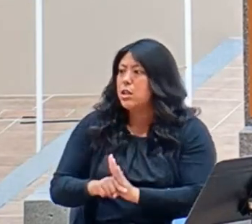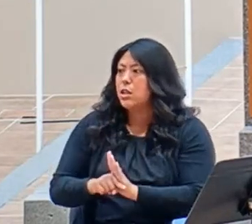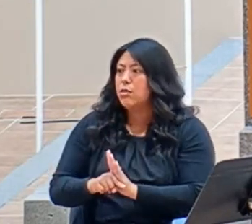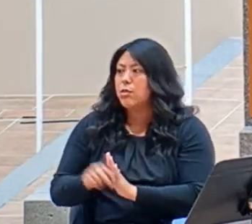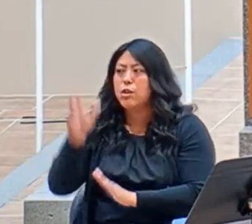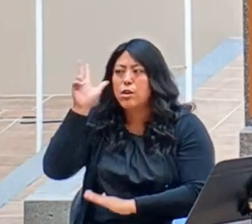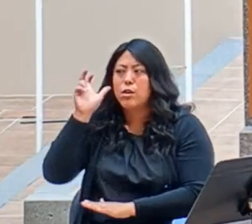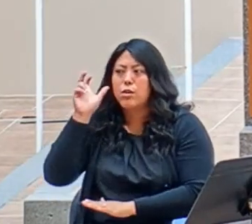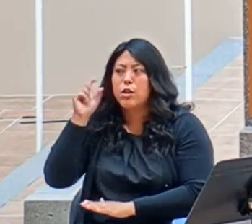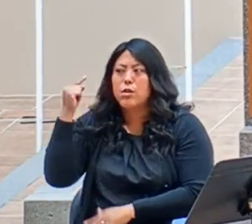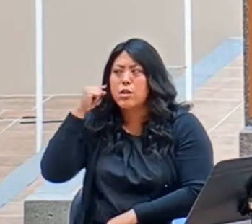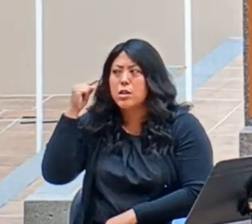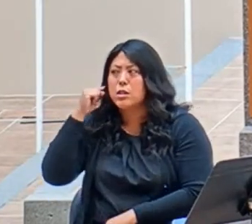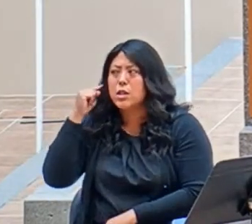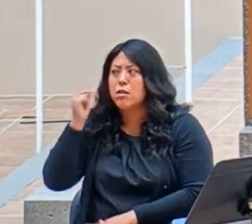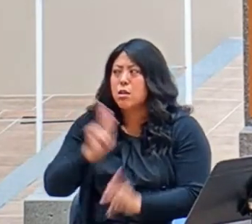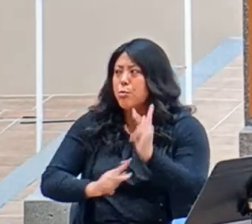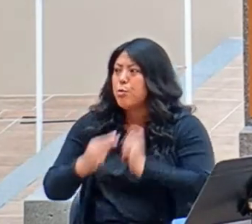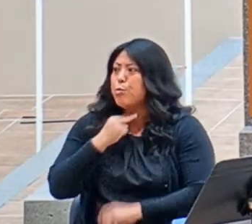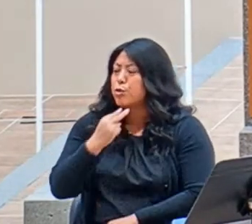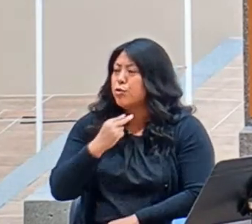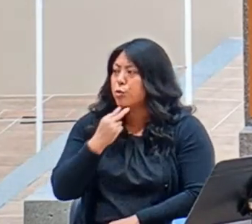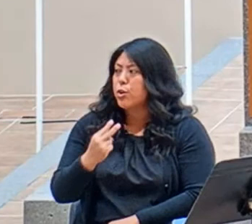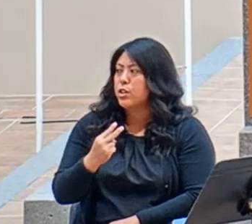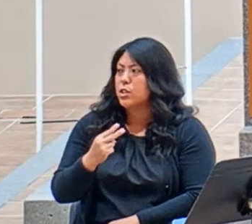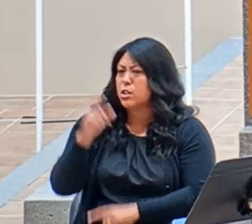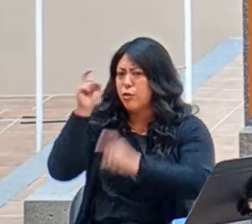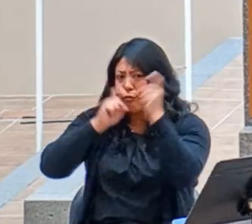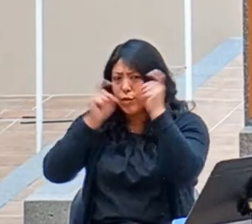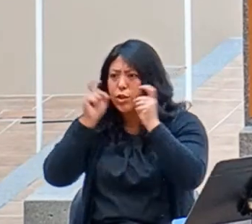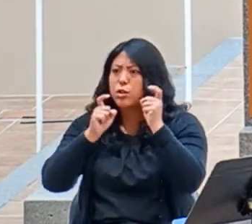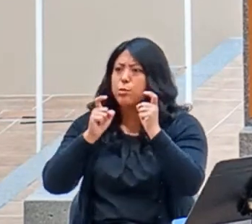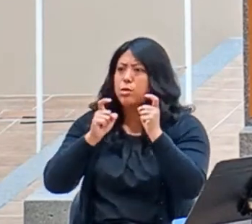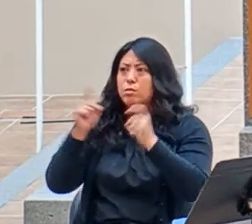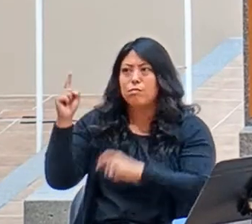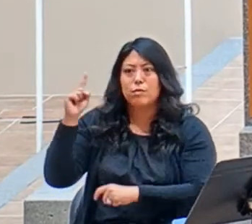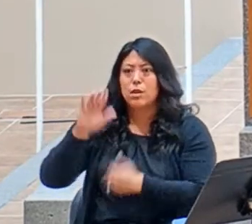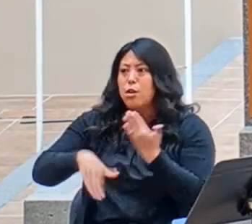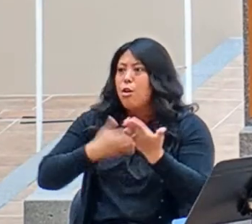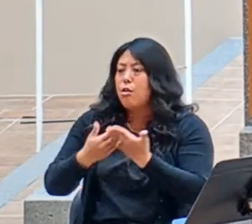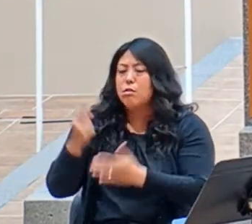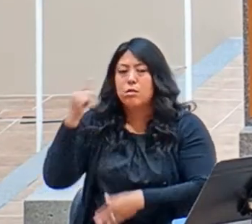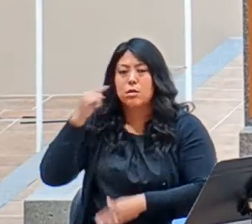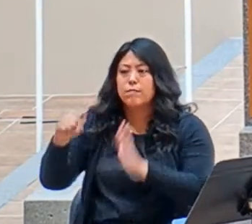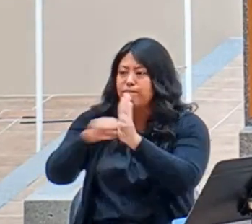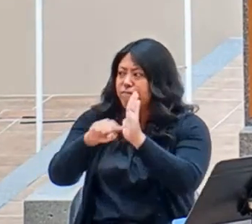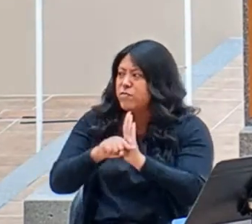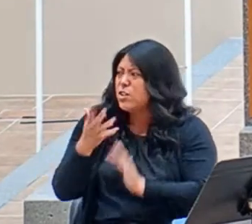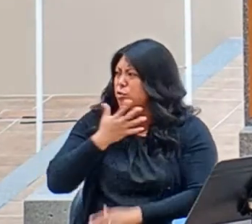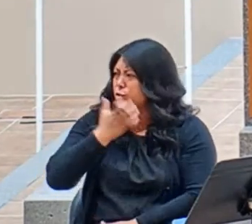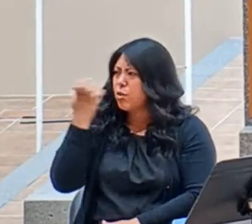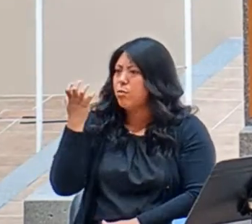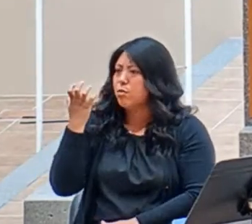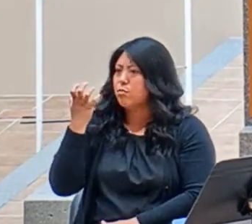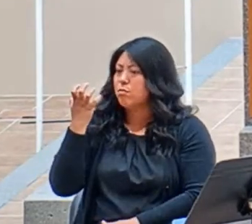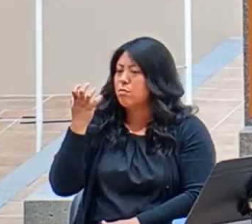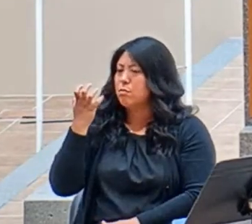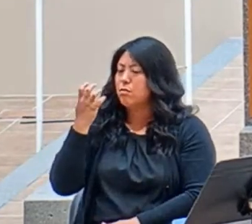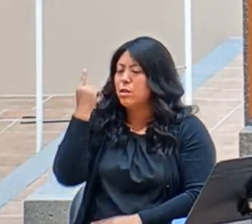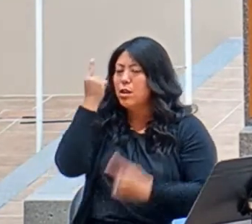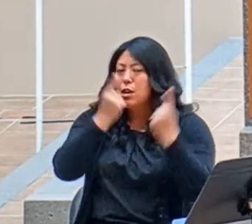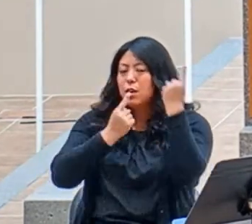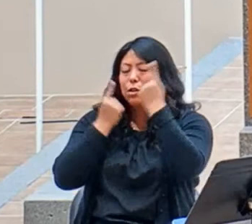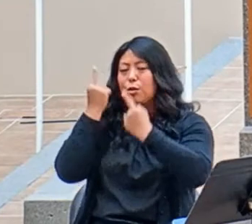and facial expressions and volumes of grumpiness. And you have to wonder, I've heard many